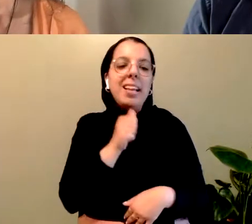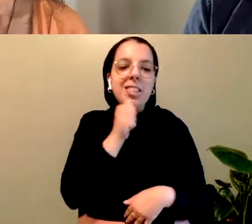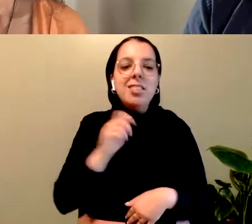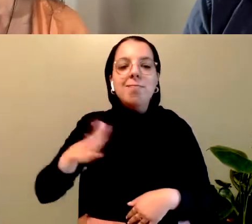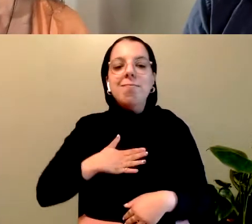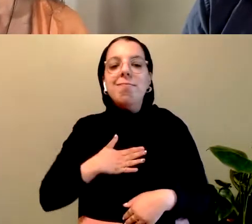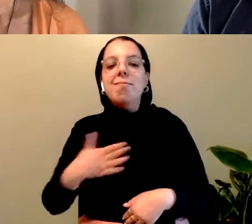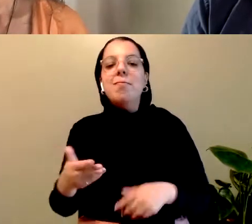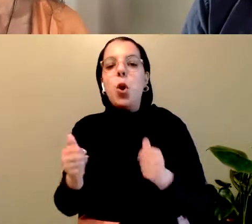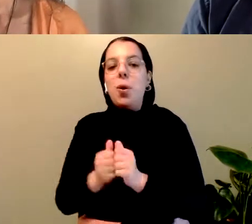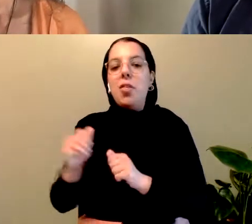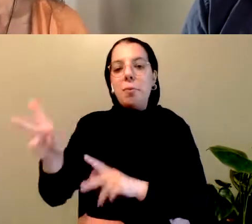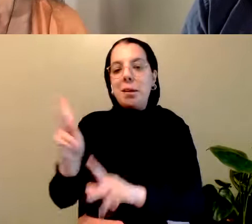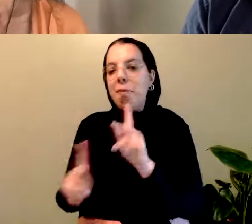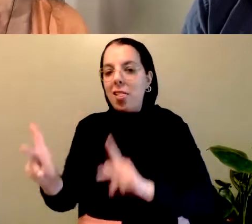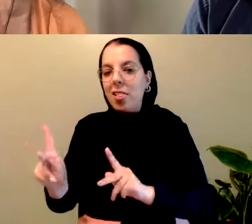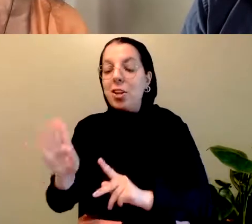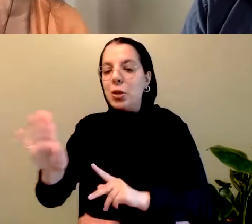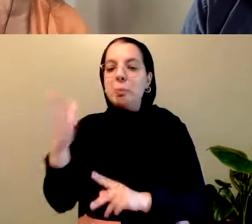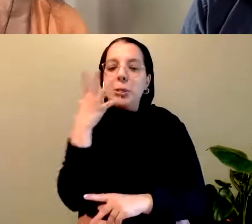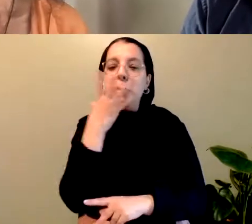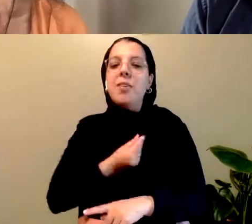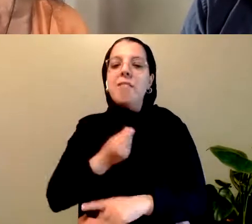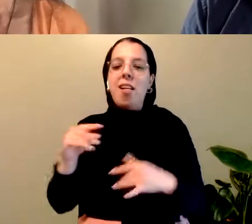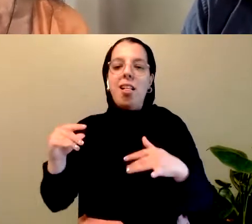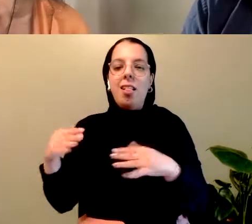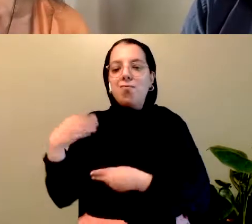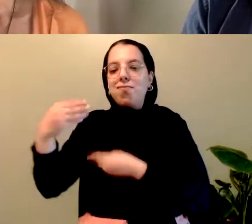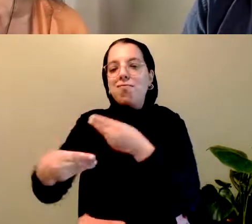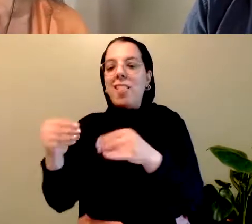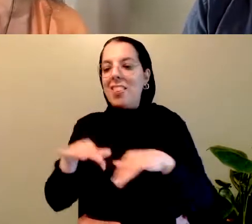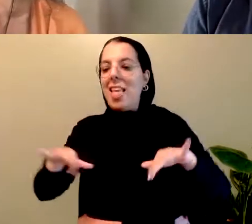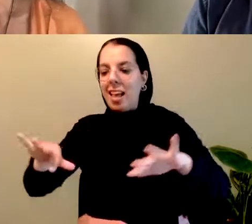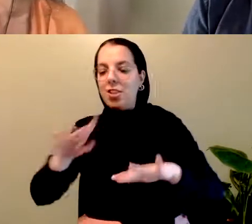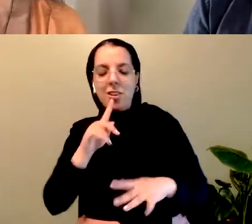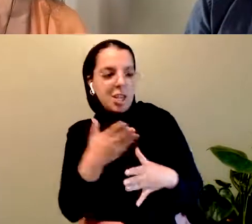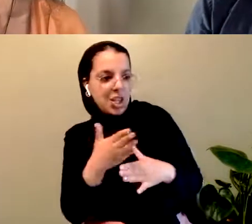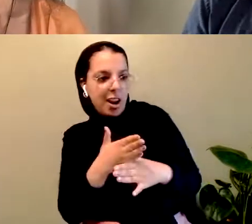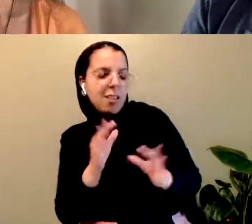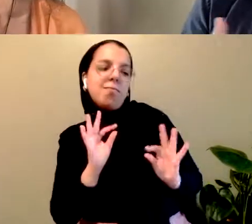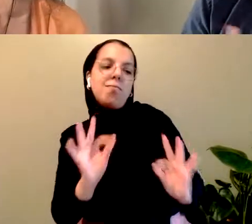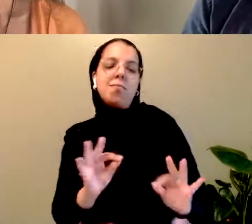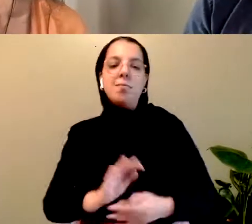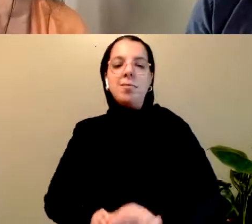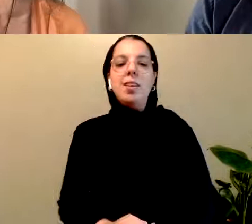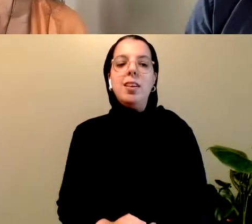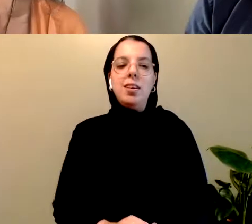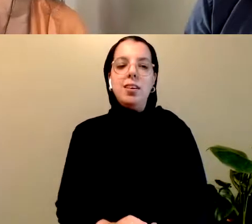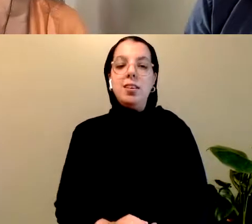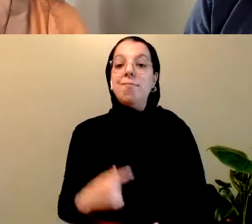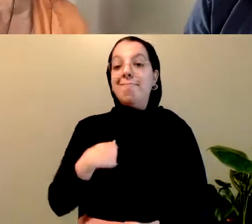your beautiful ancestral lands, Kokstea. I'm a mixed